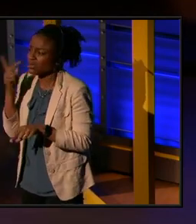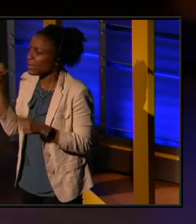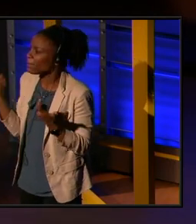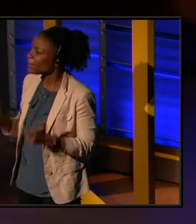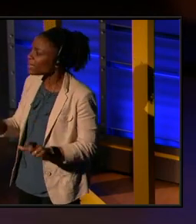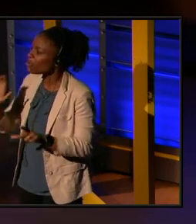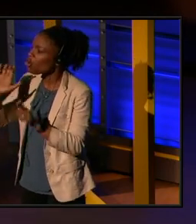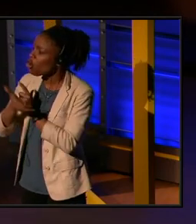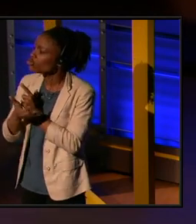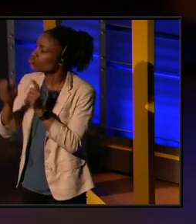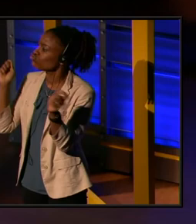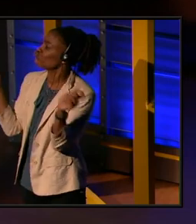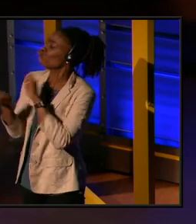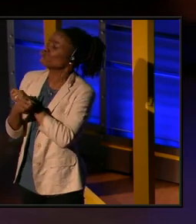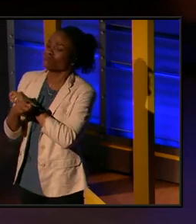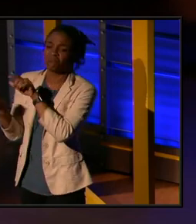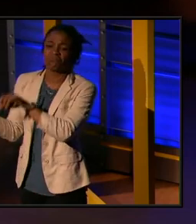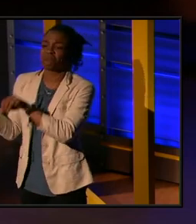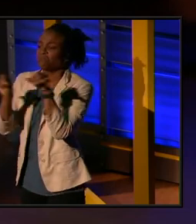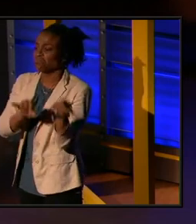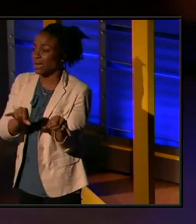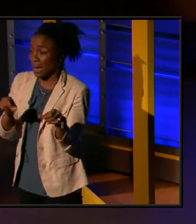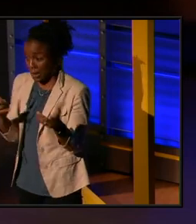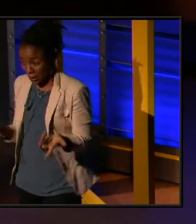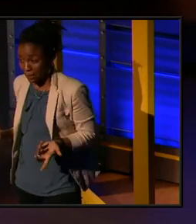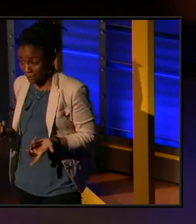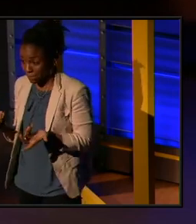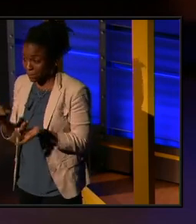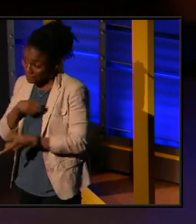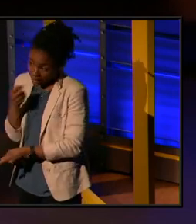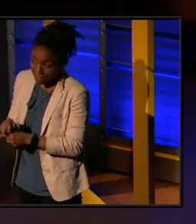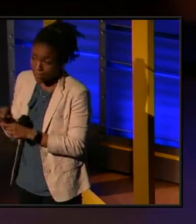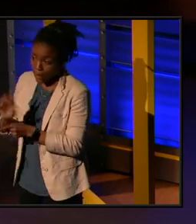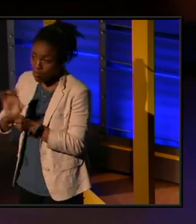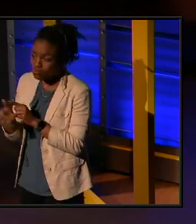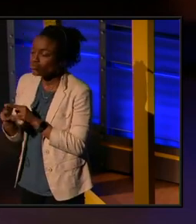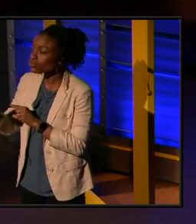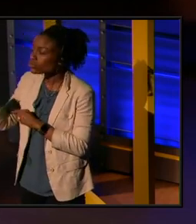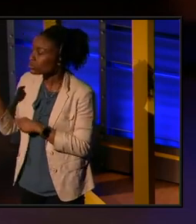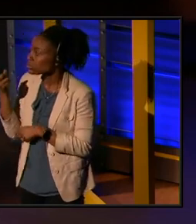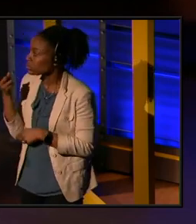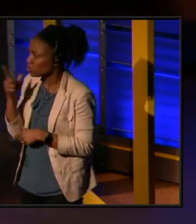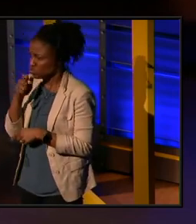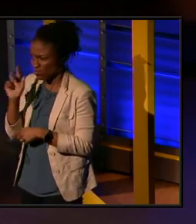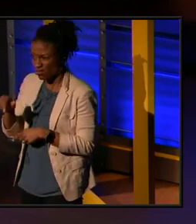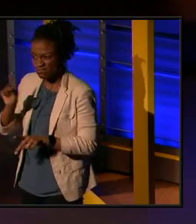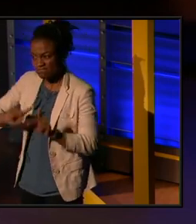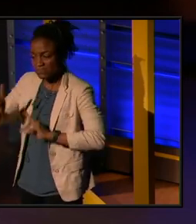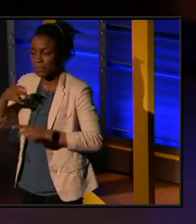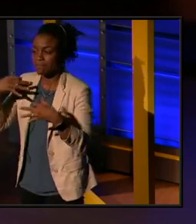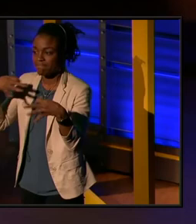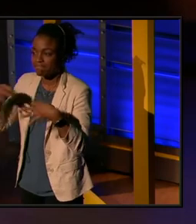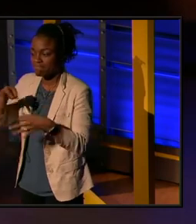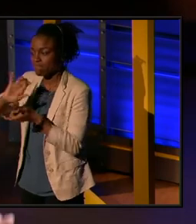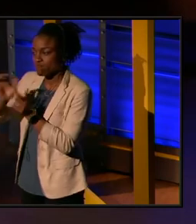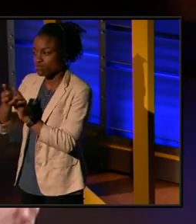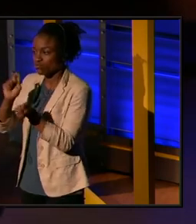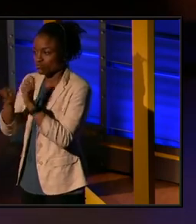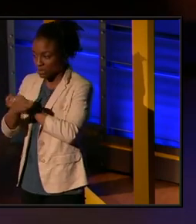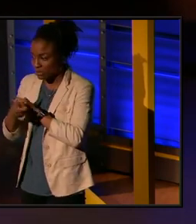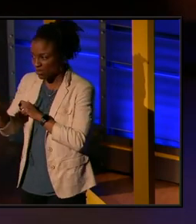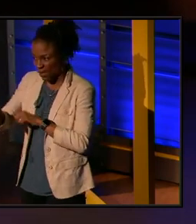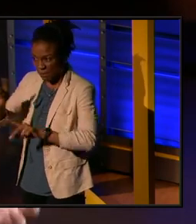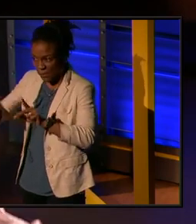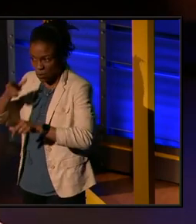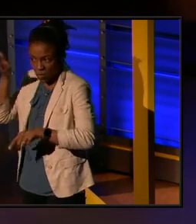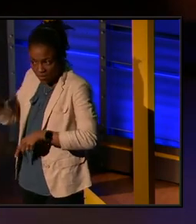cultural transitions. And, and, and who are the, the people explaining the cultural transitions, the ones that